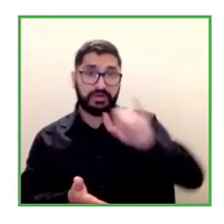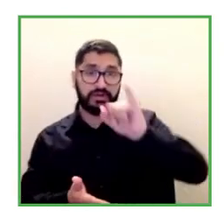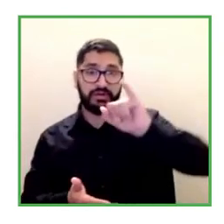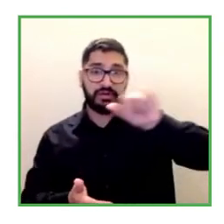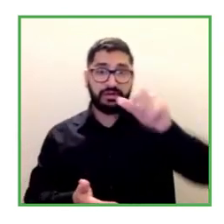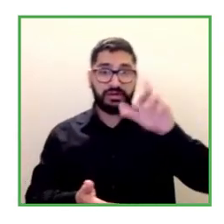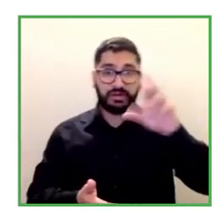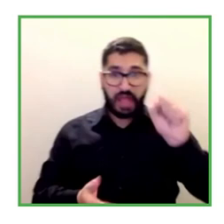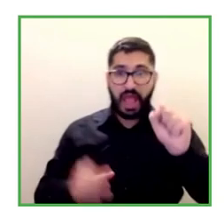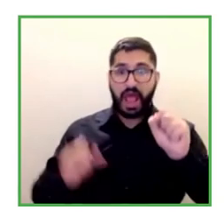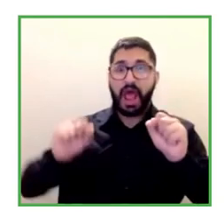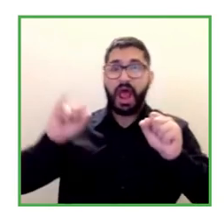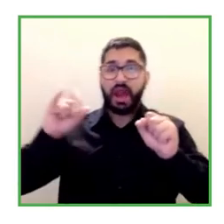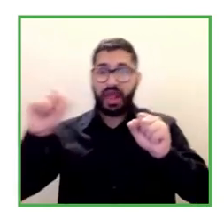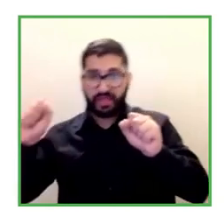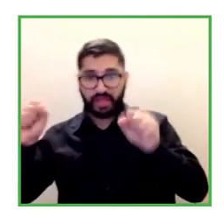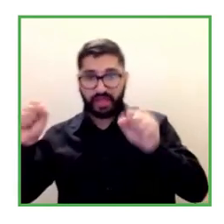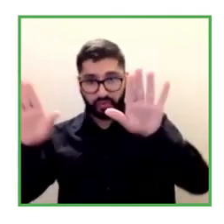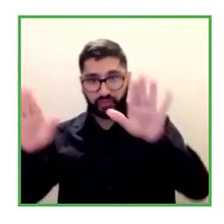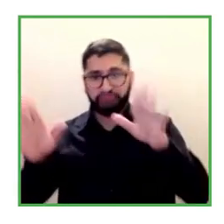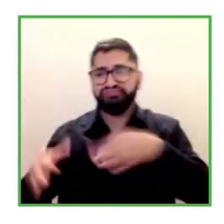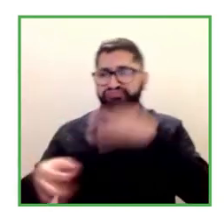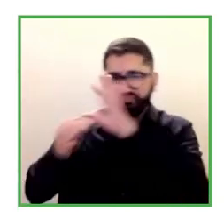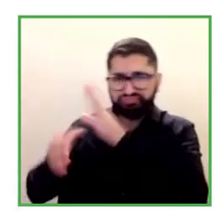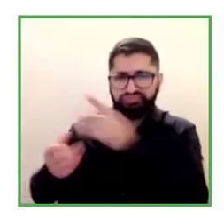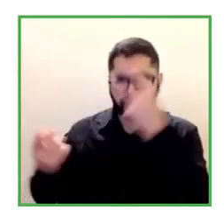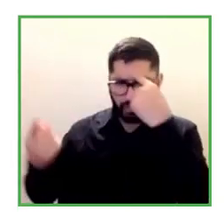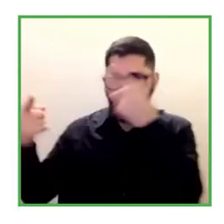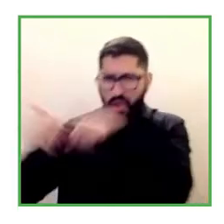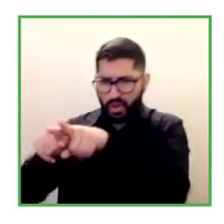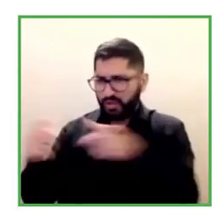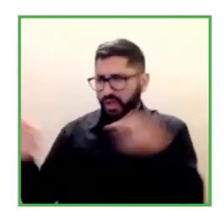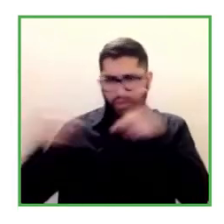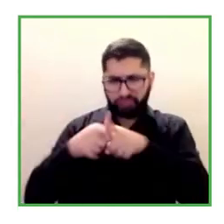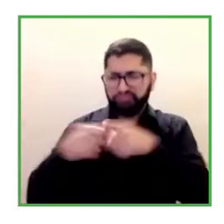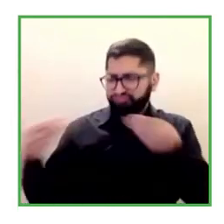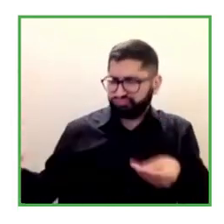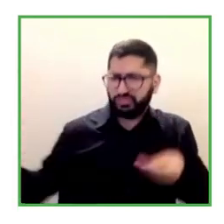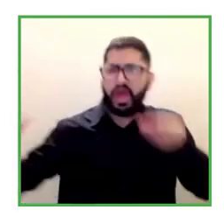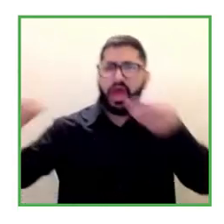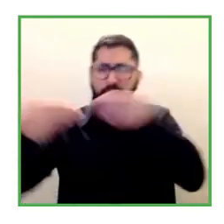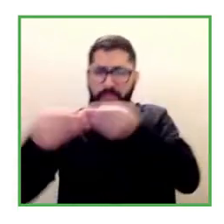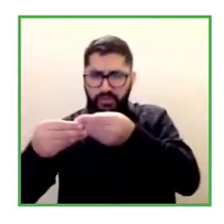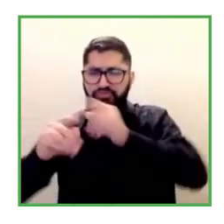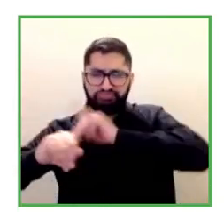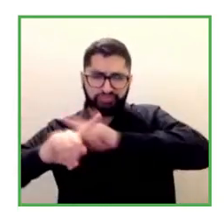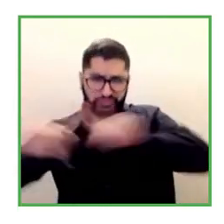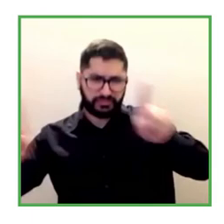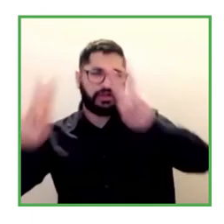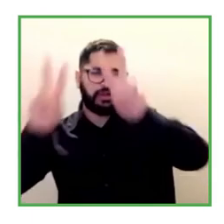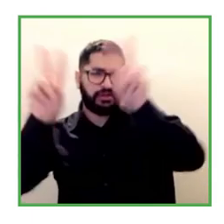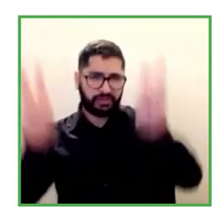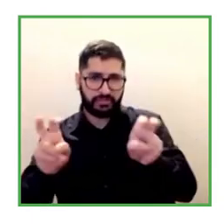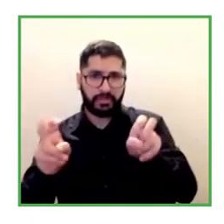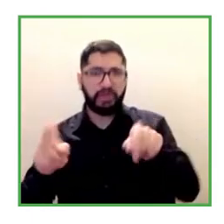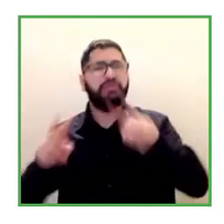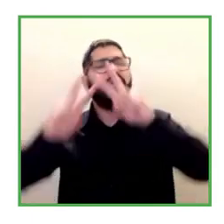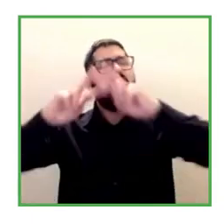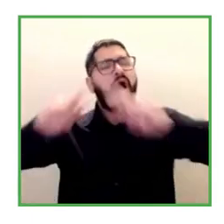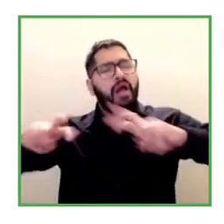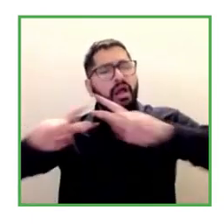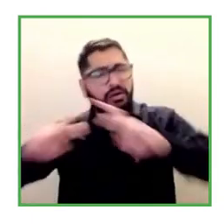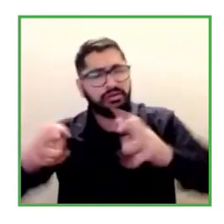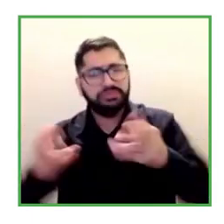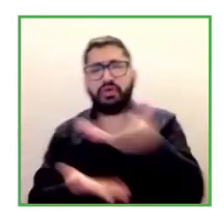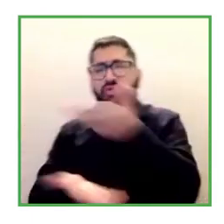and to contribute as a very different point view the research tells